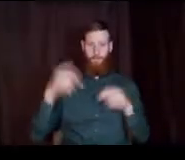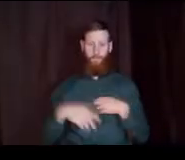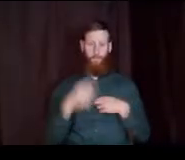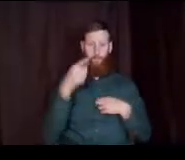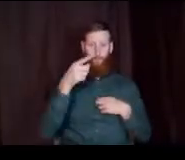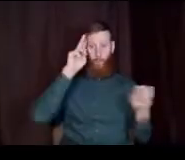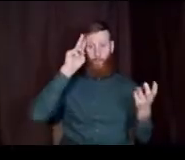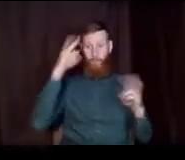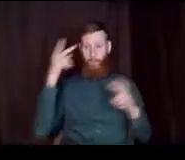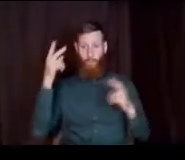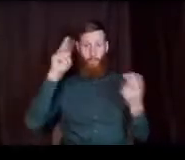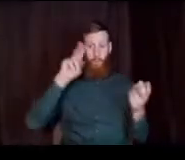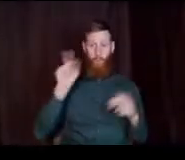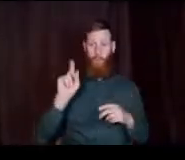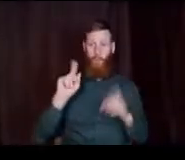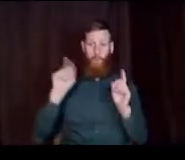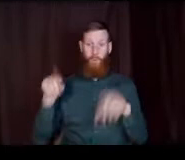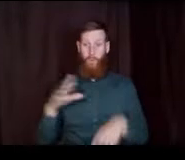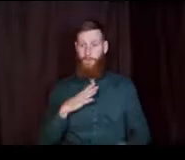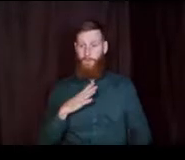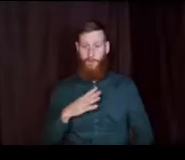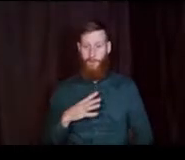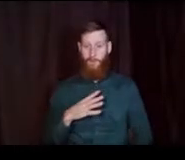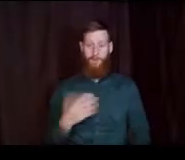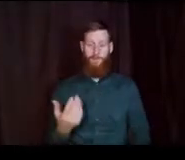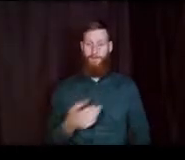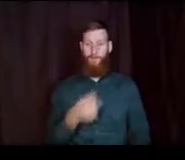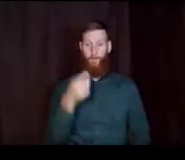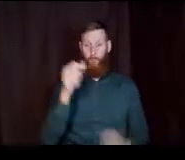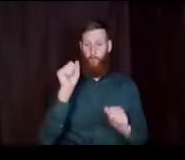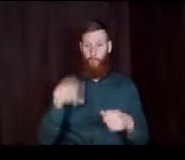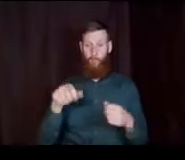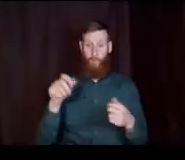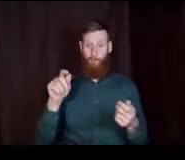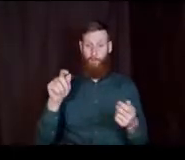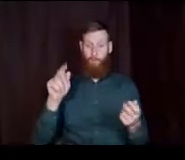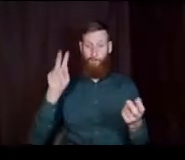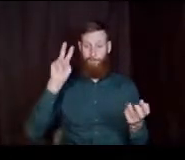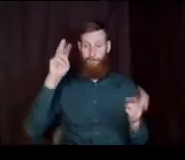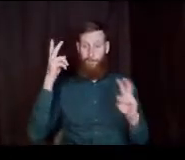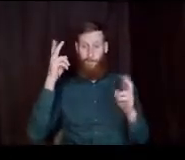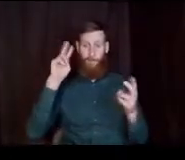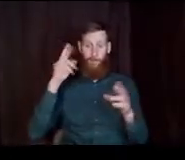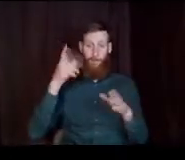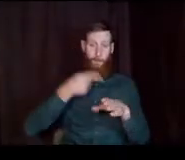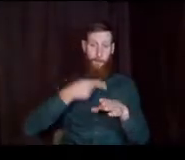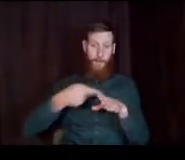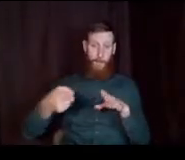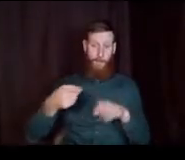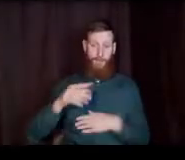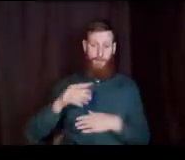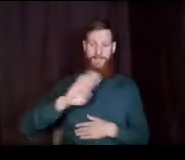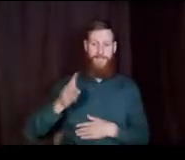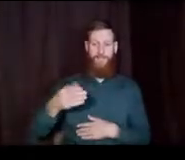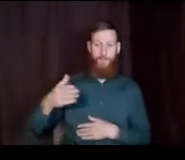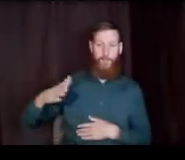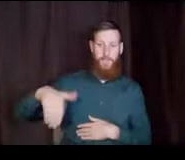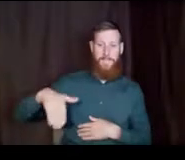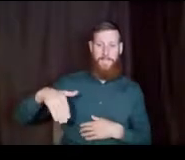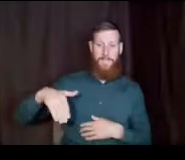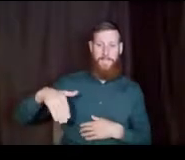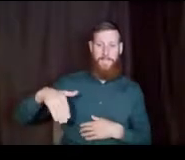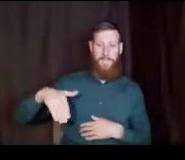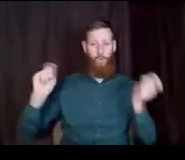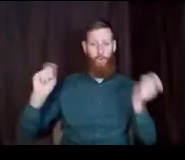about where you want to go to college and to be perfectly honest, you can also change your major. There's so many changes. Never too late to make a change, especially